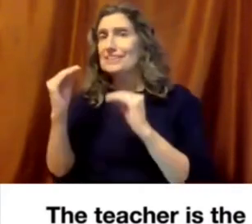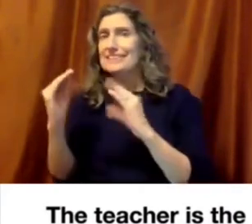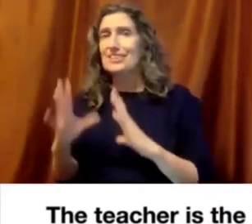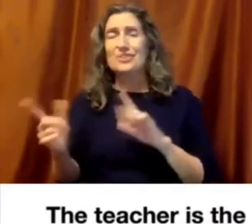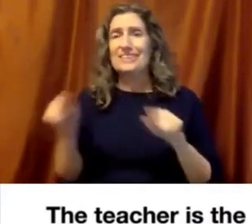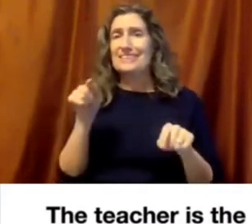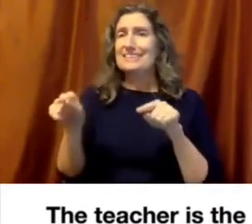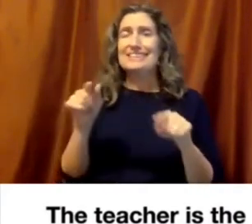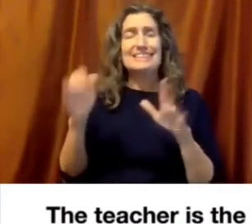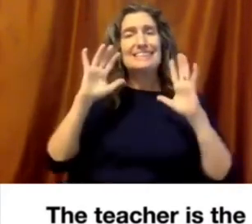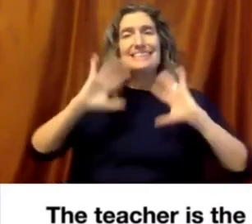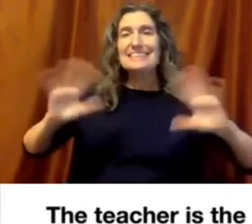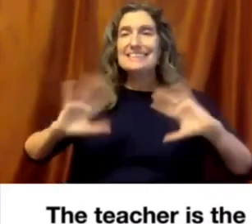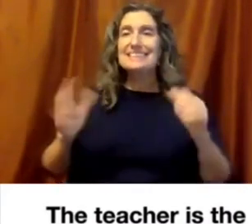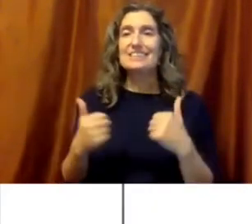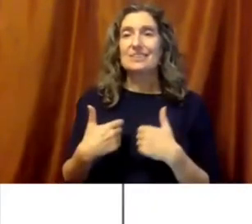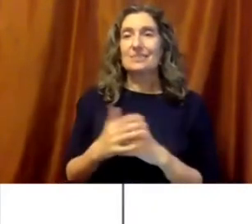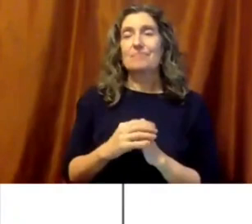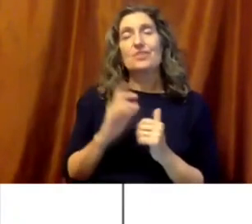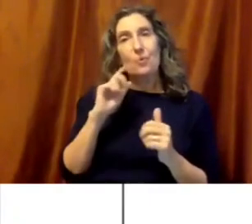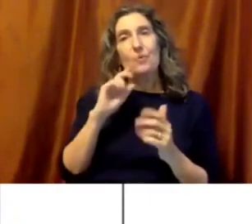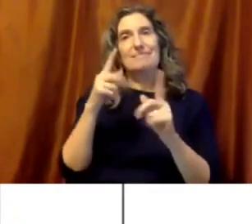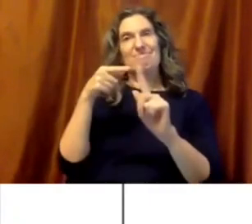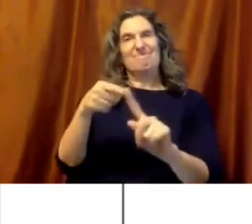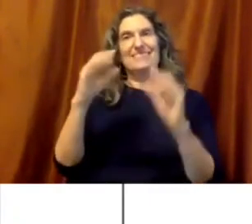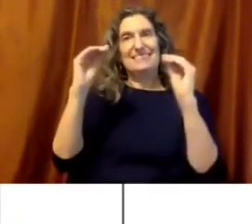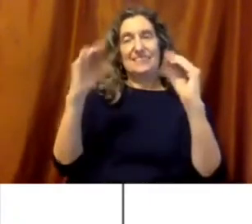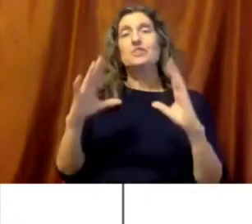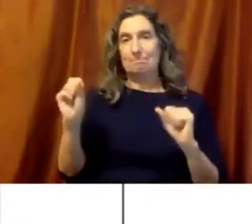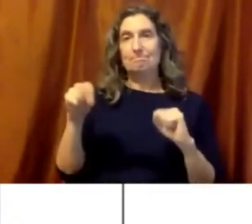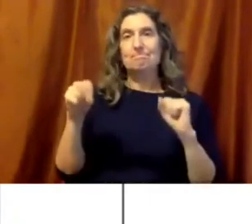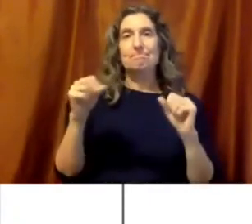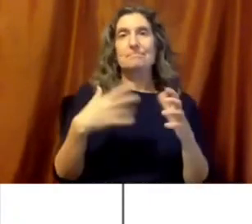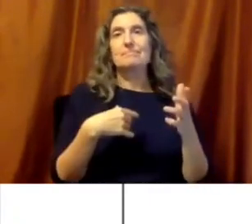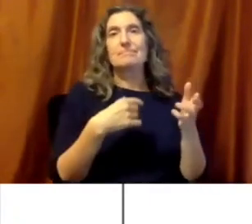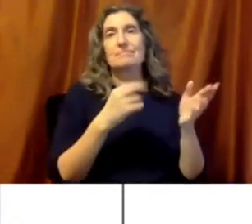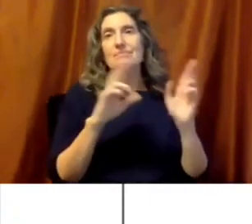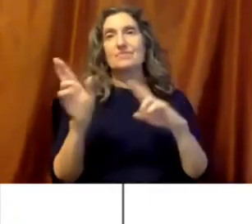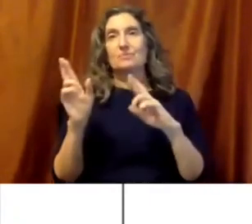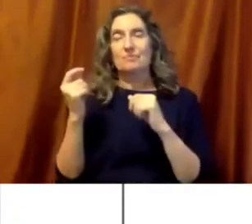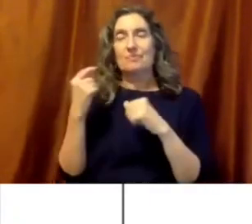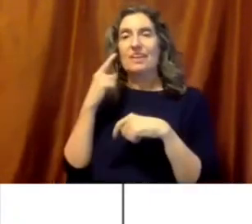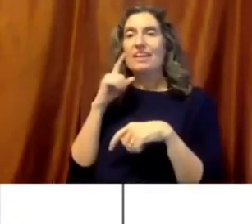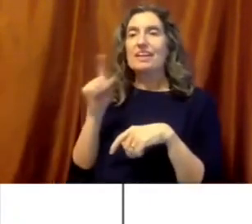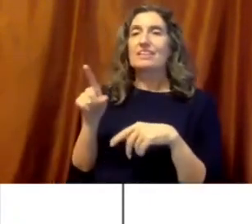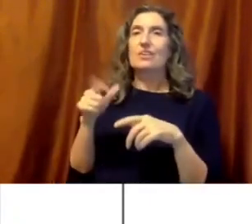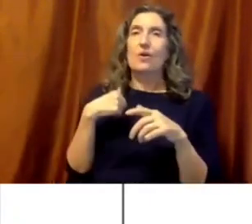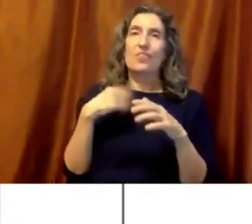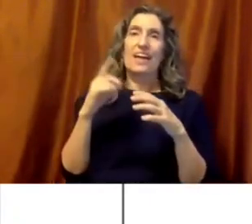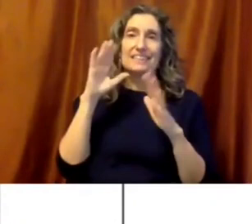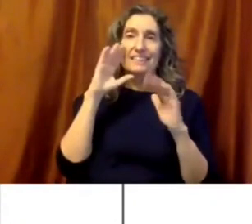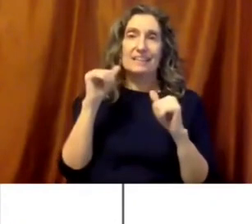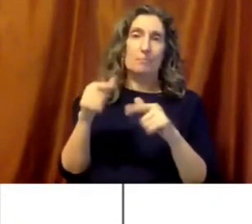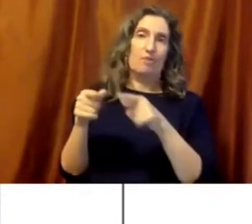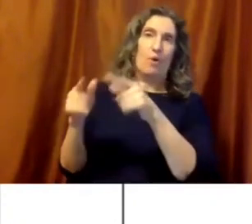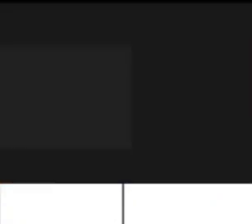be in classrooms with lower-performing teachers. This is an example of tenure, of experience of